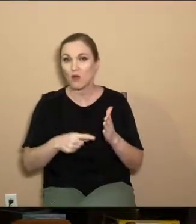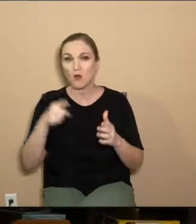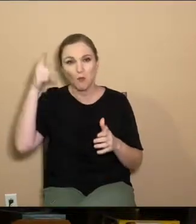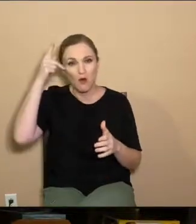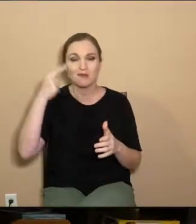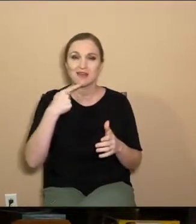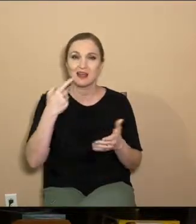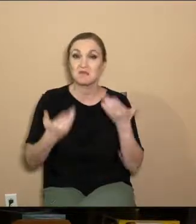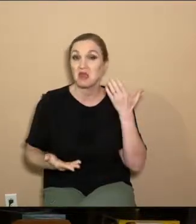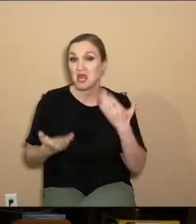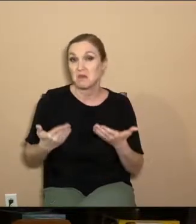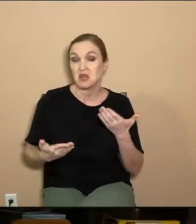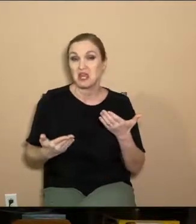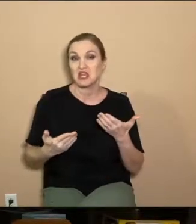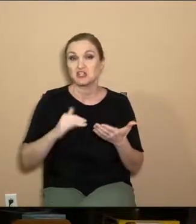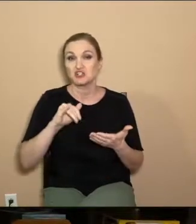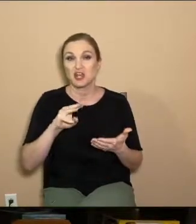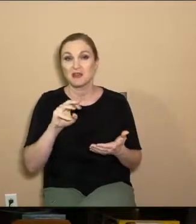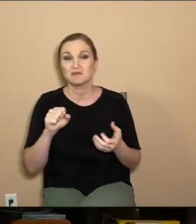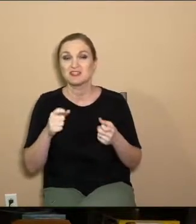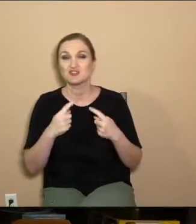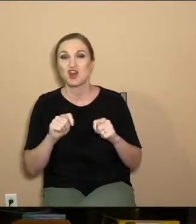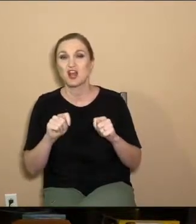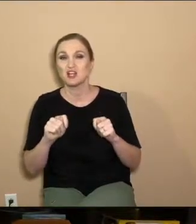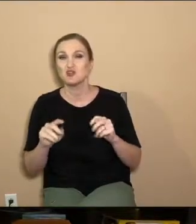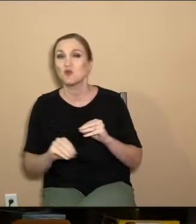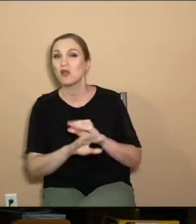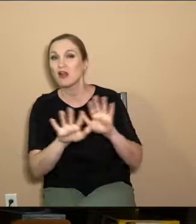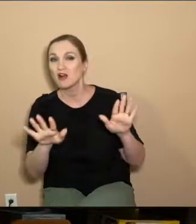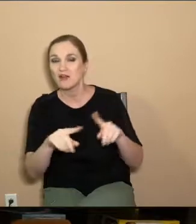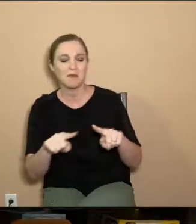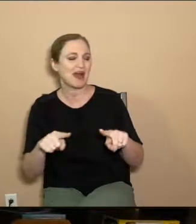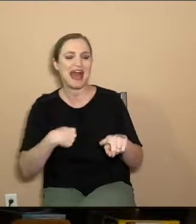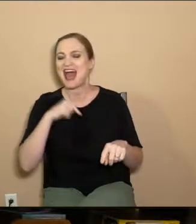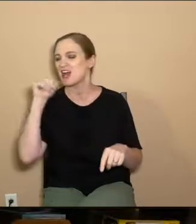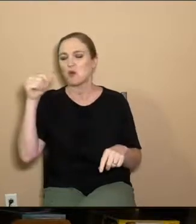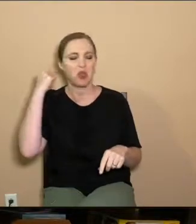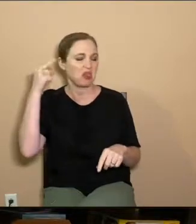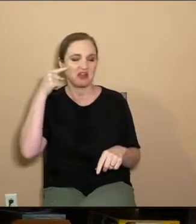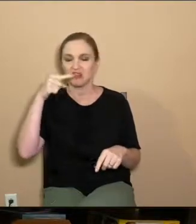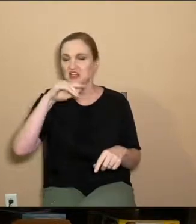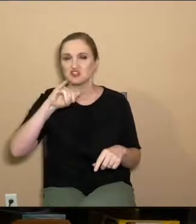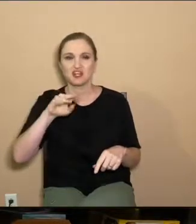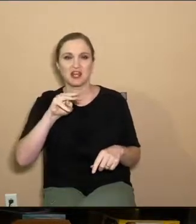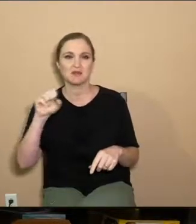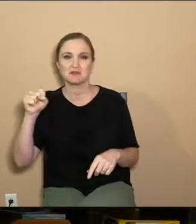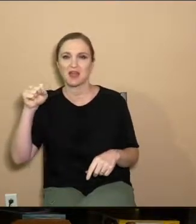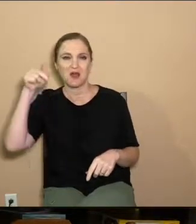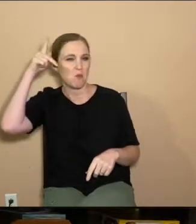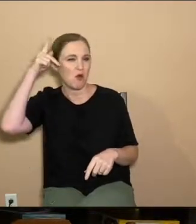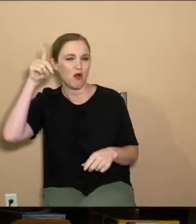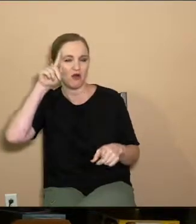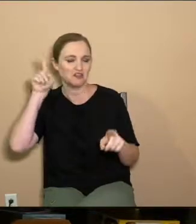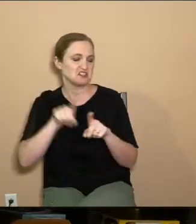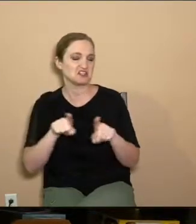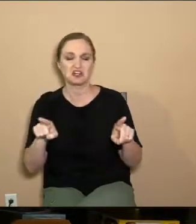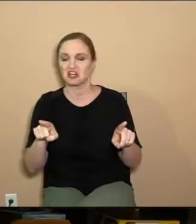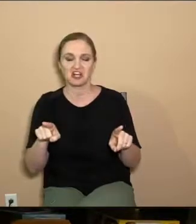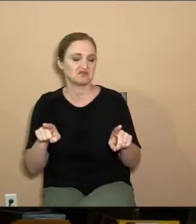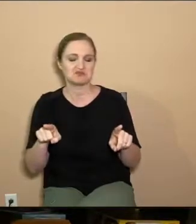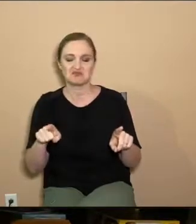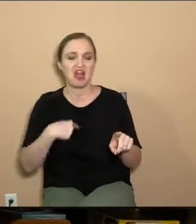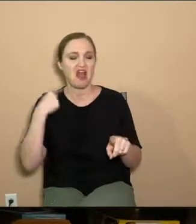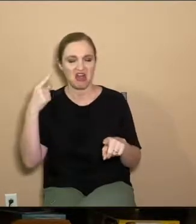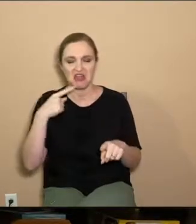and James is writing to give more flavor to that. But I don't think James is disagreeing with what Paul has to say. As a matter of fact, I think